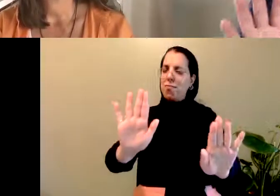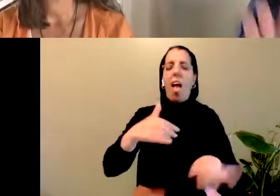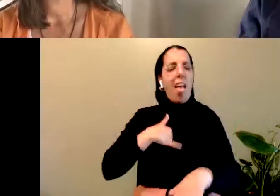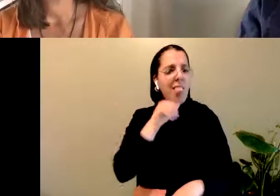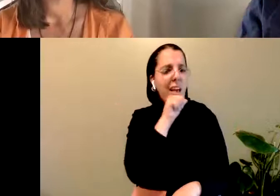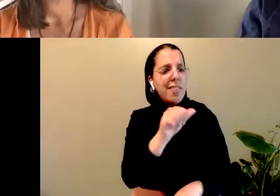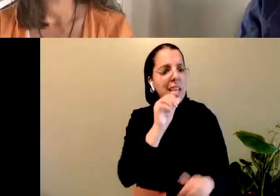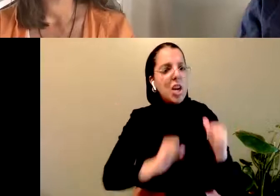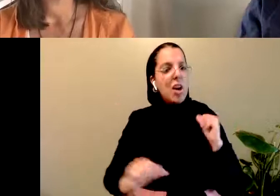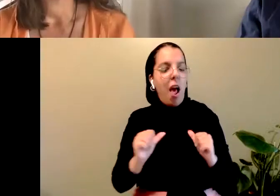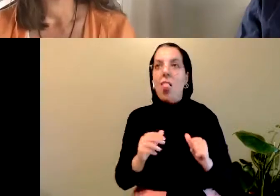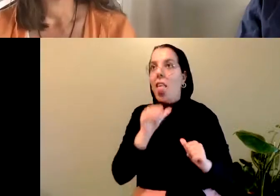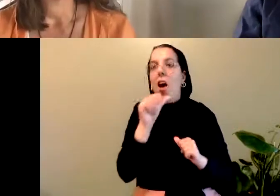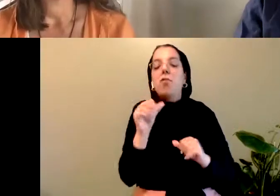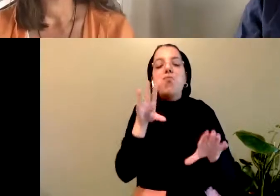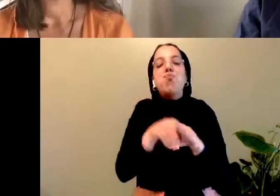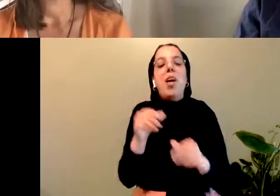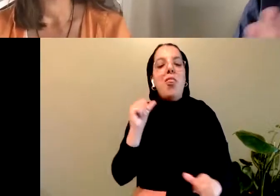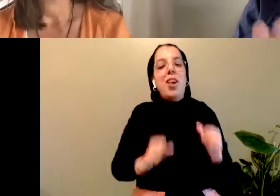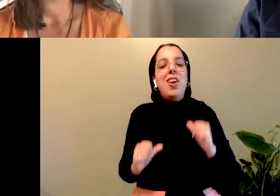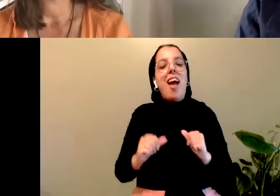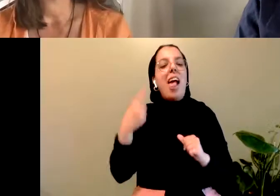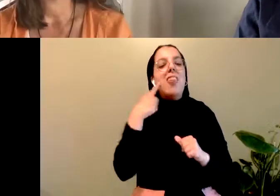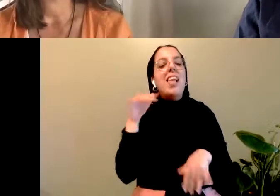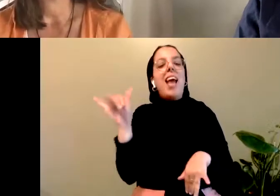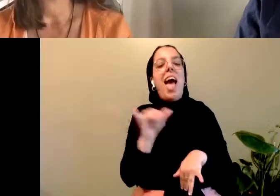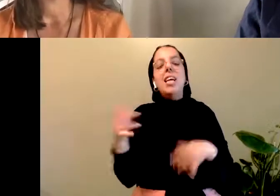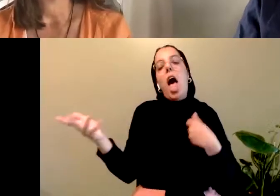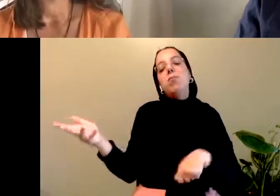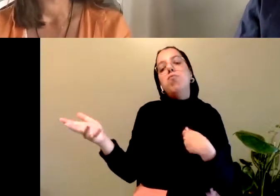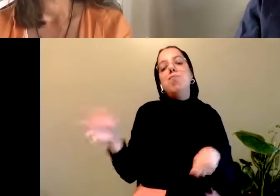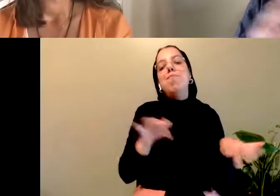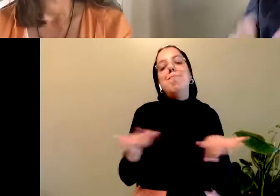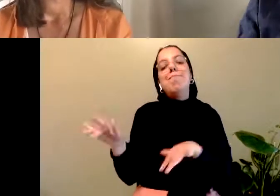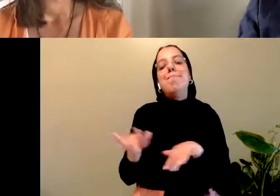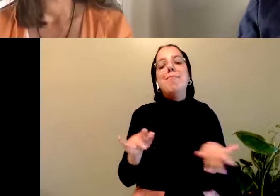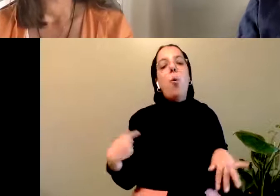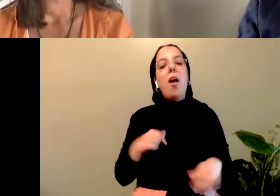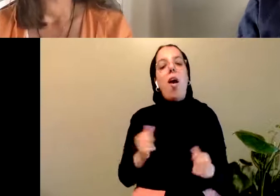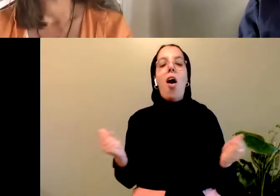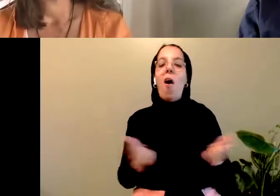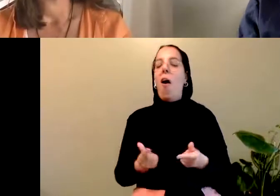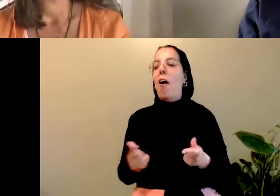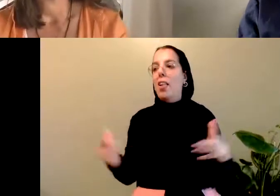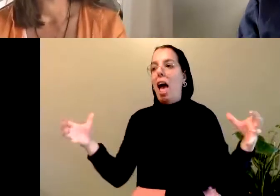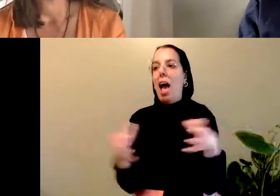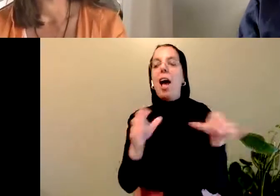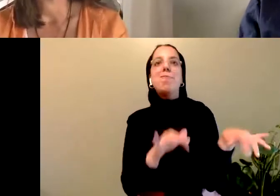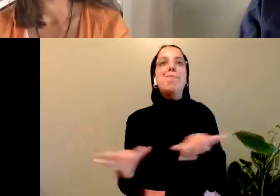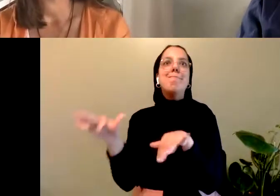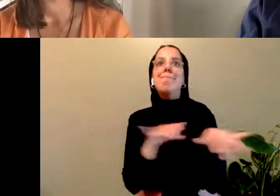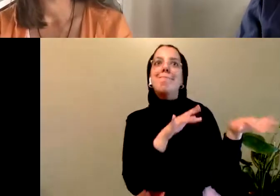I like to think of them as instruments that we all collectively play together, like a giant guitar or piano of